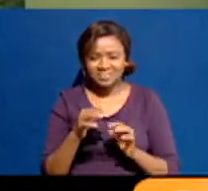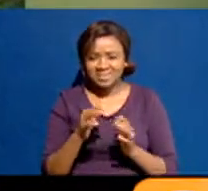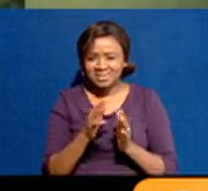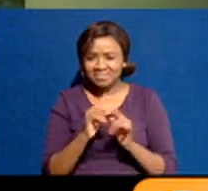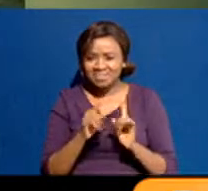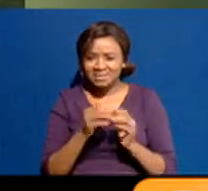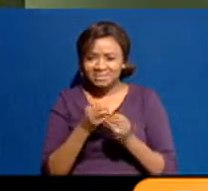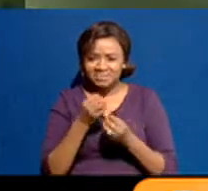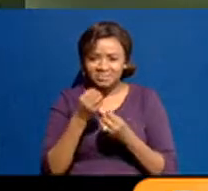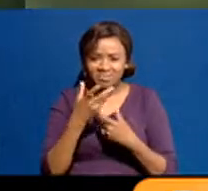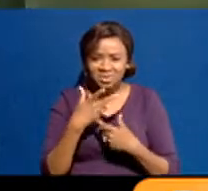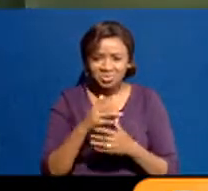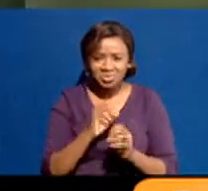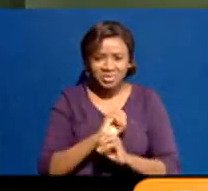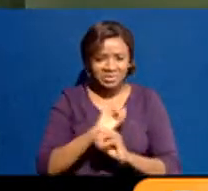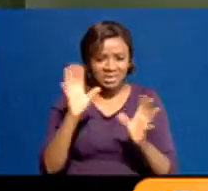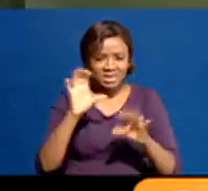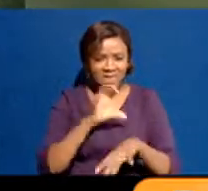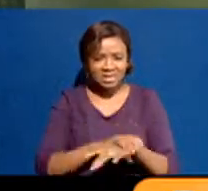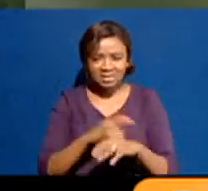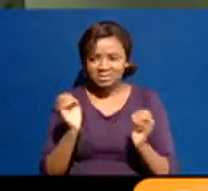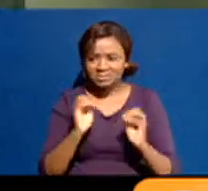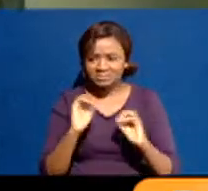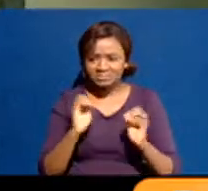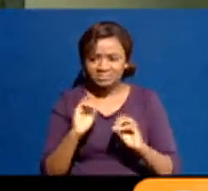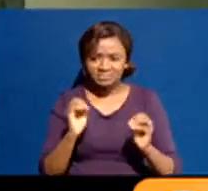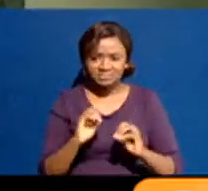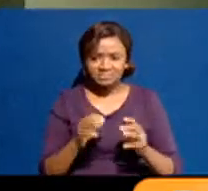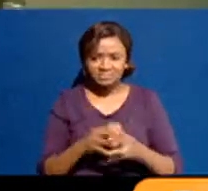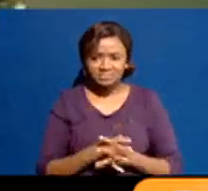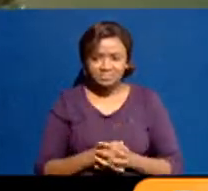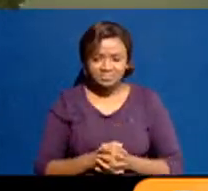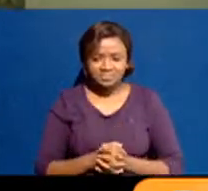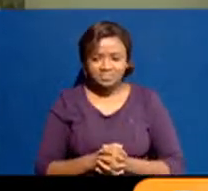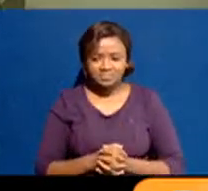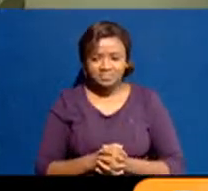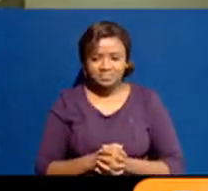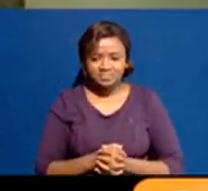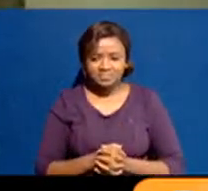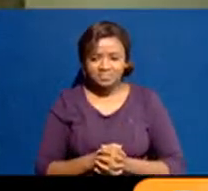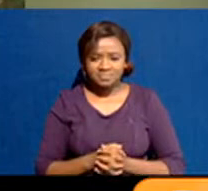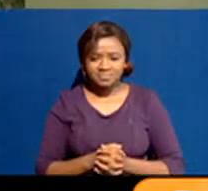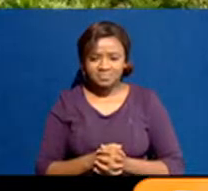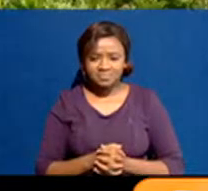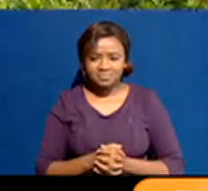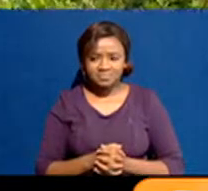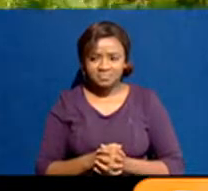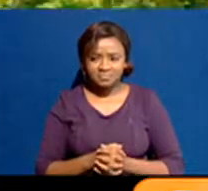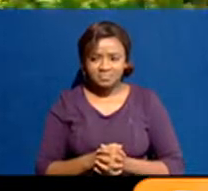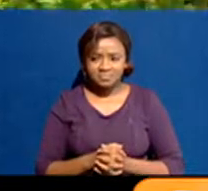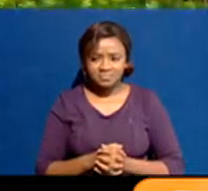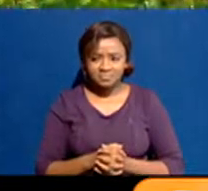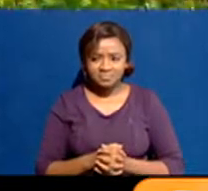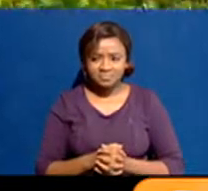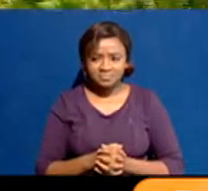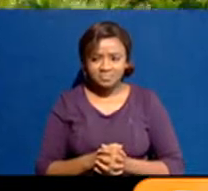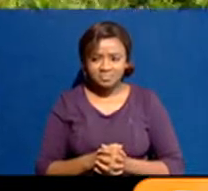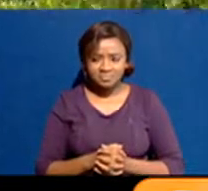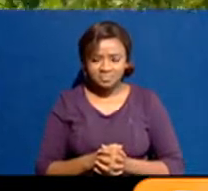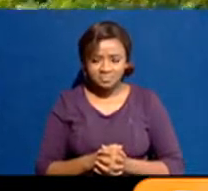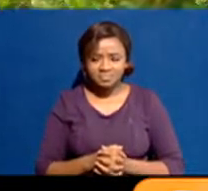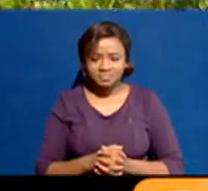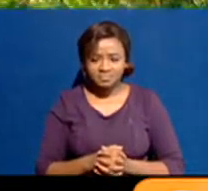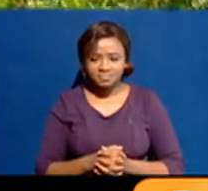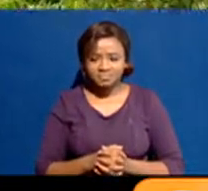Similar to the attacks on Northlands and Spectre. So I'll go back to the posture and